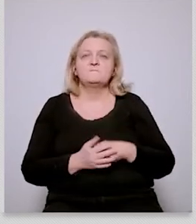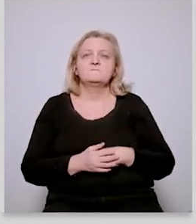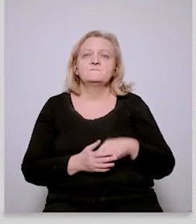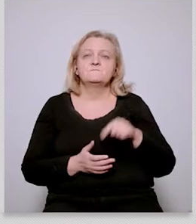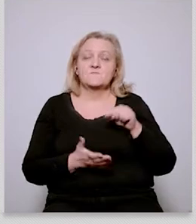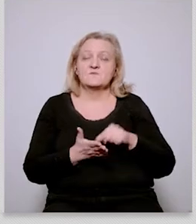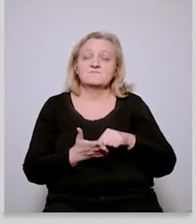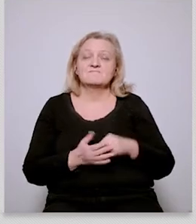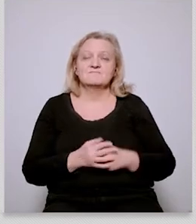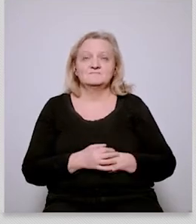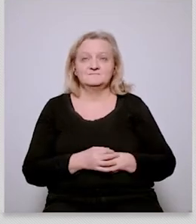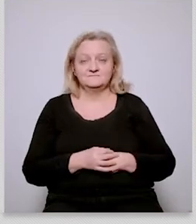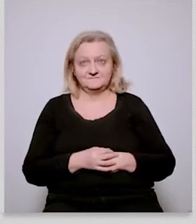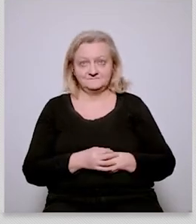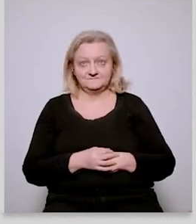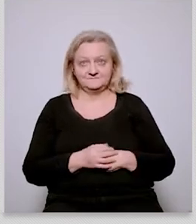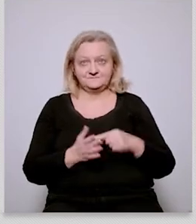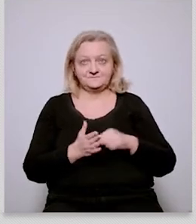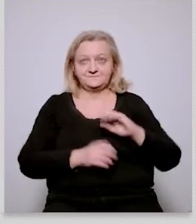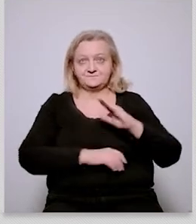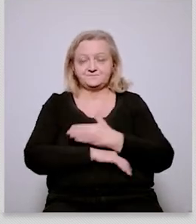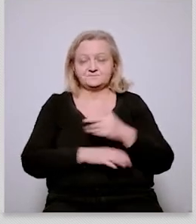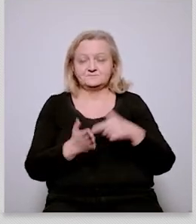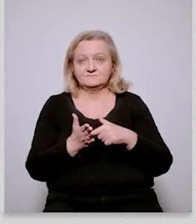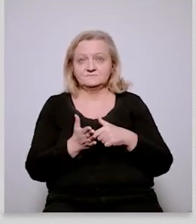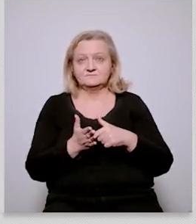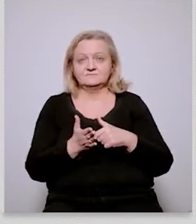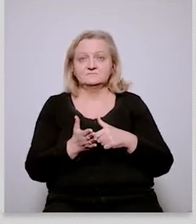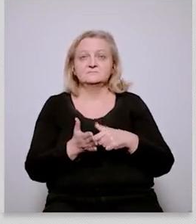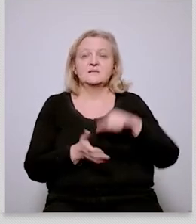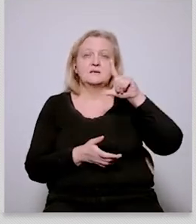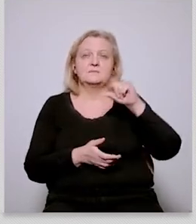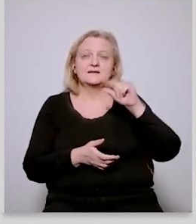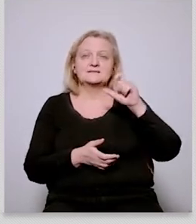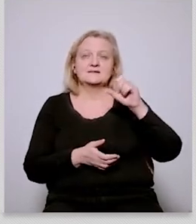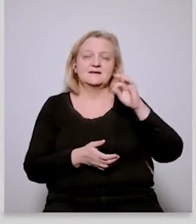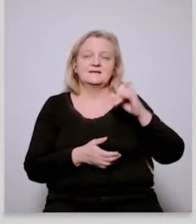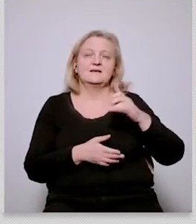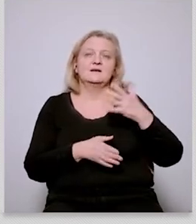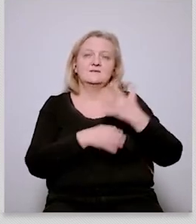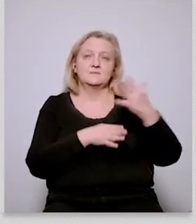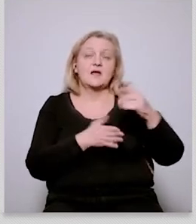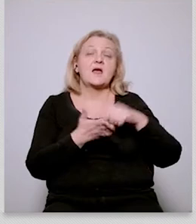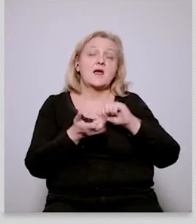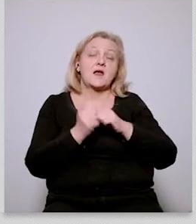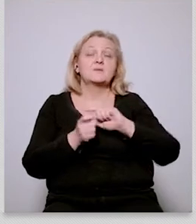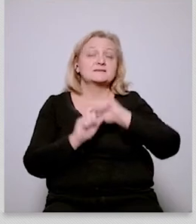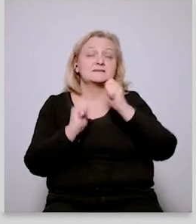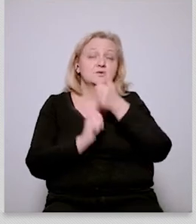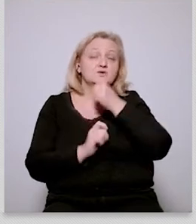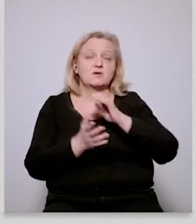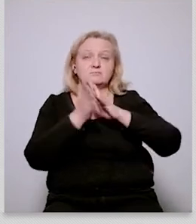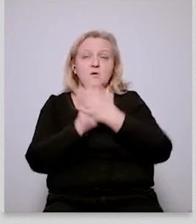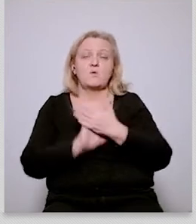fit for 55 package it seems that nobody really wants to take this as an issue of their own even even uh parties that